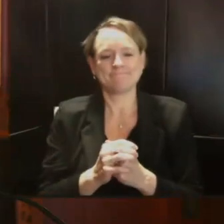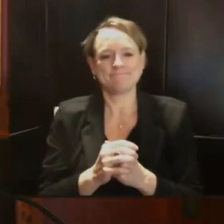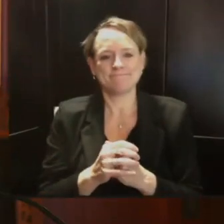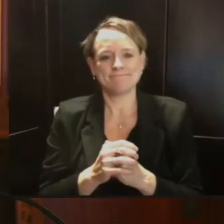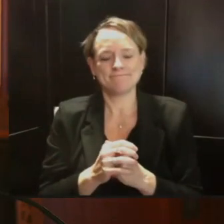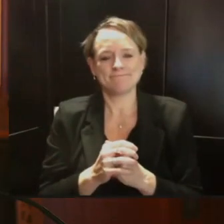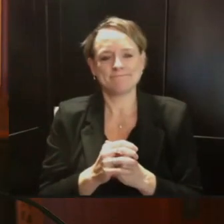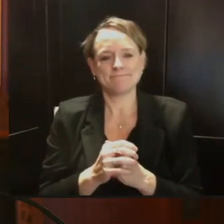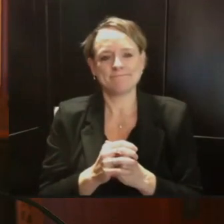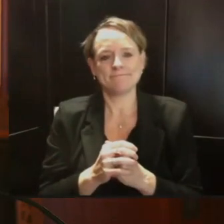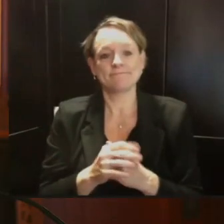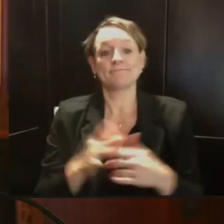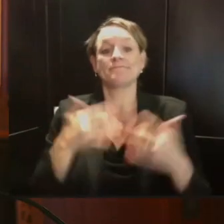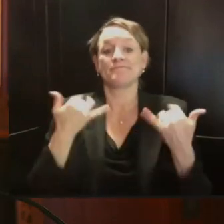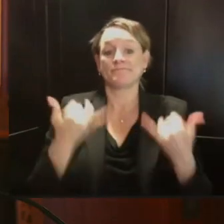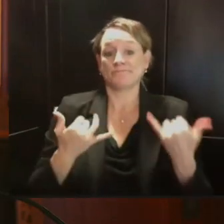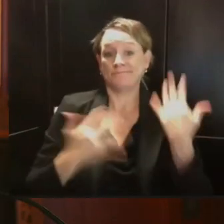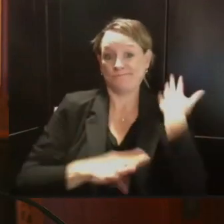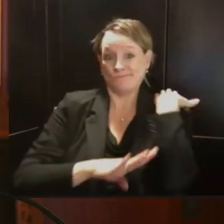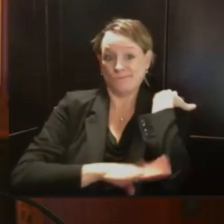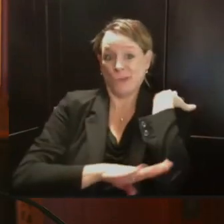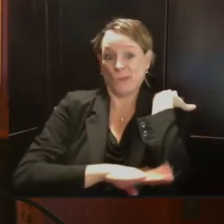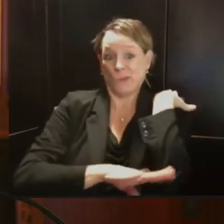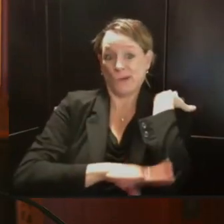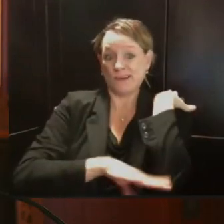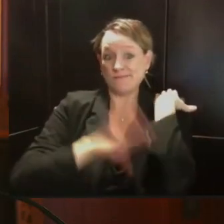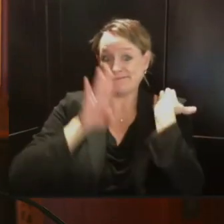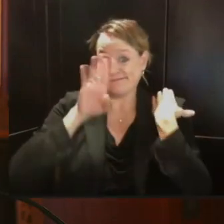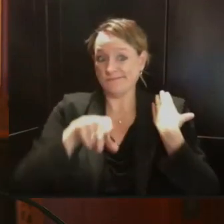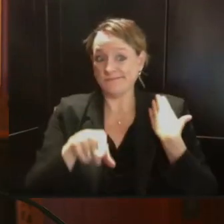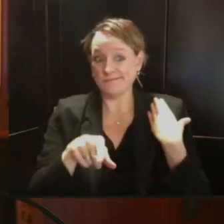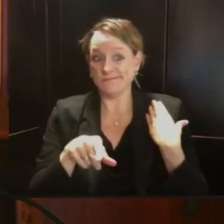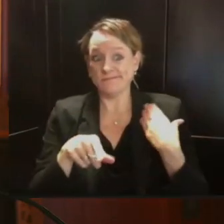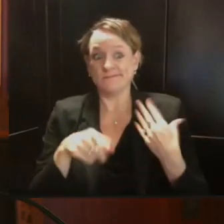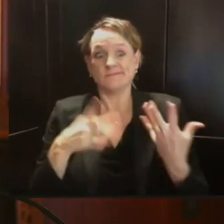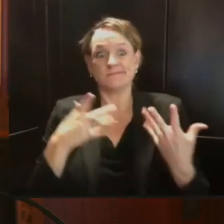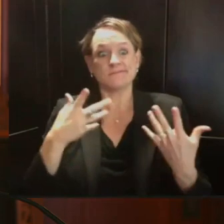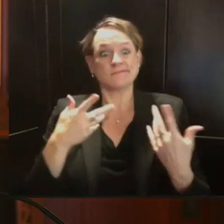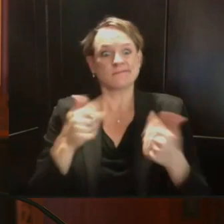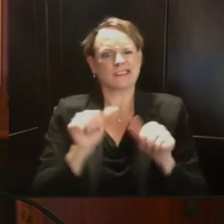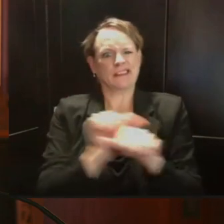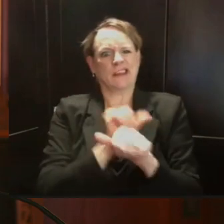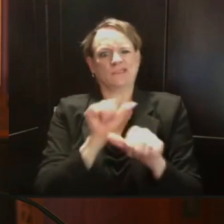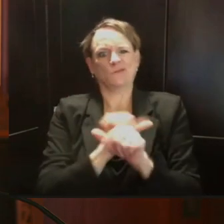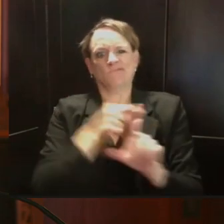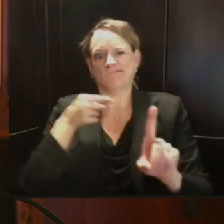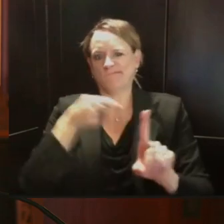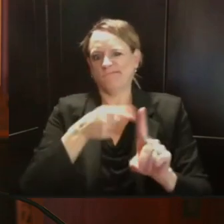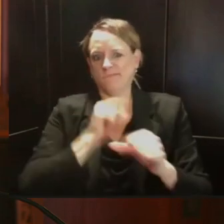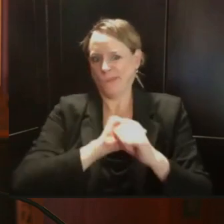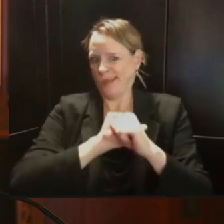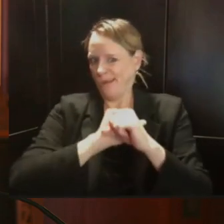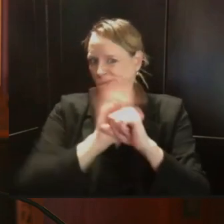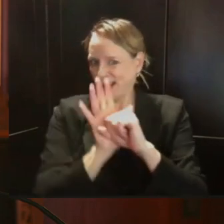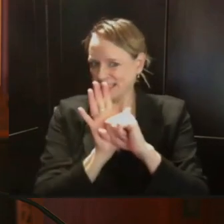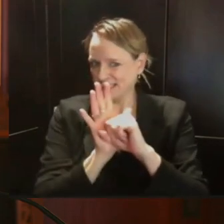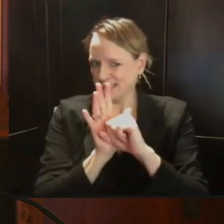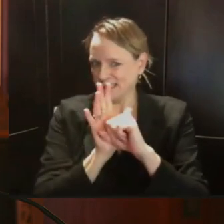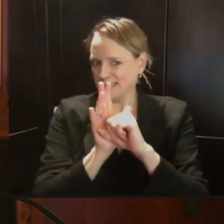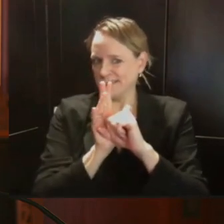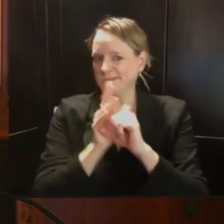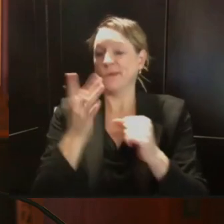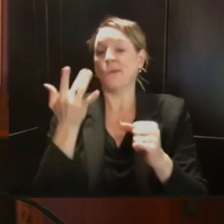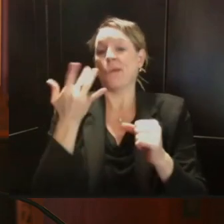as the governor said, of this pandemic here in Wisconsin. COVID-19, as you know, is a respiratory virus,